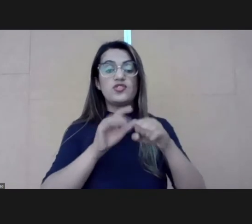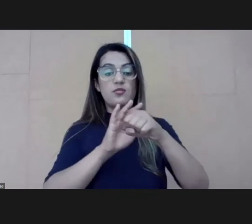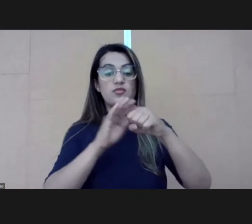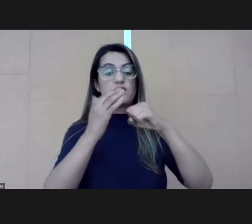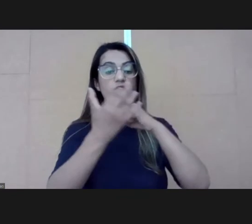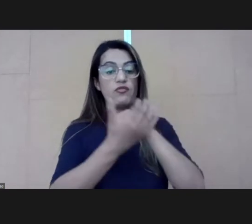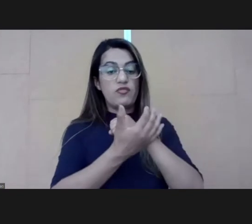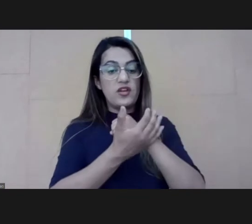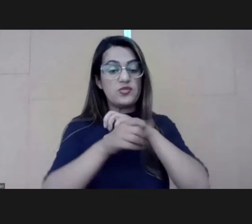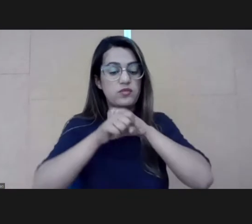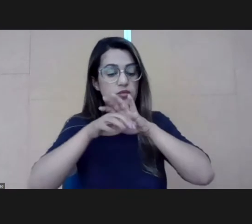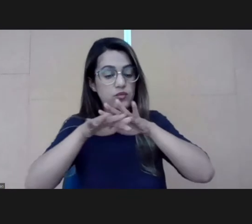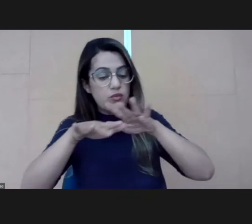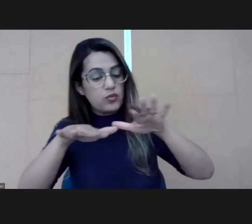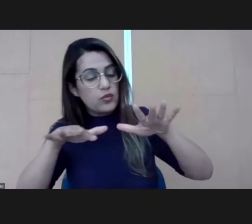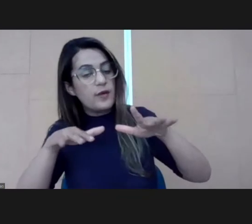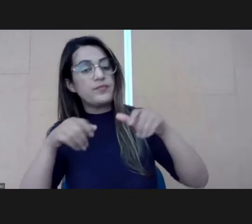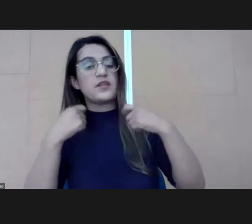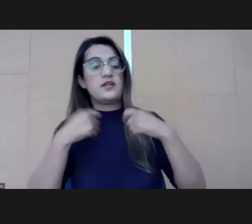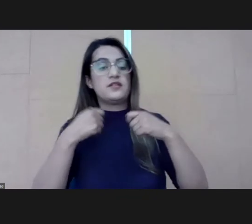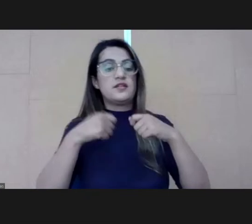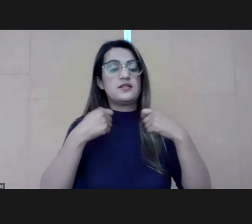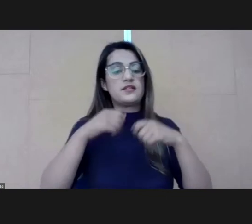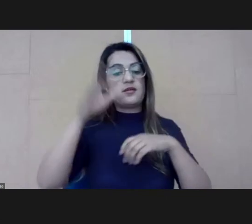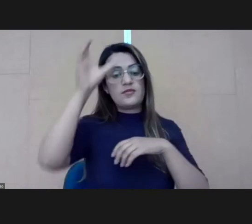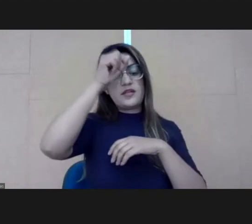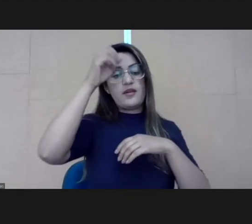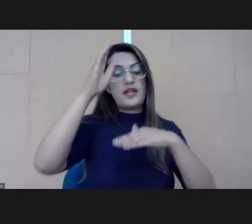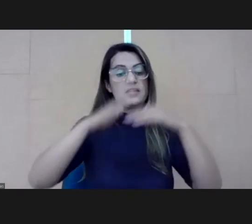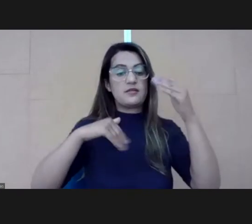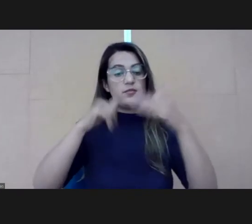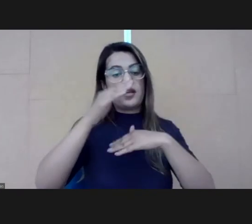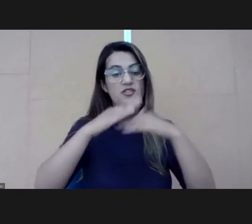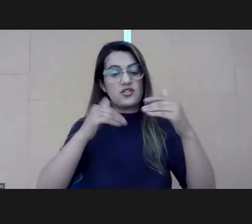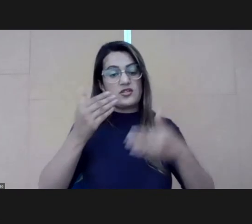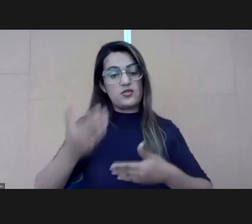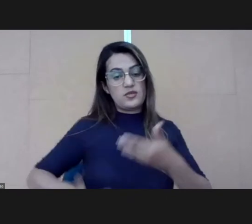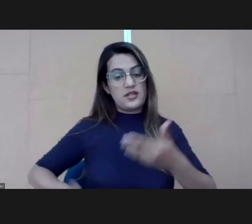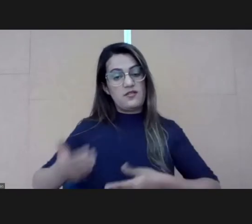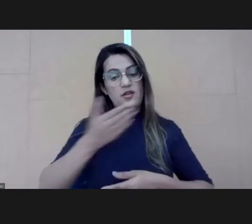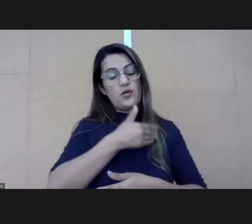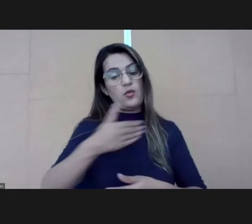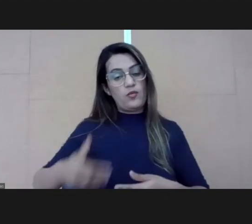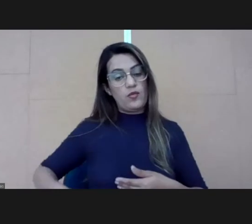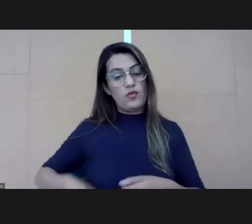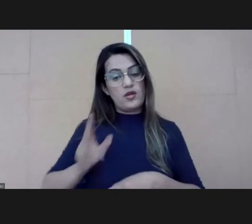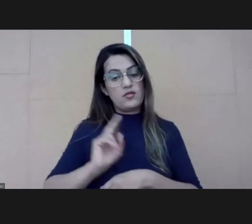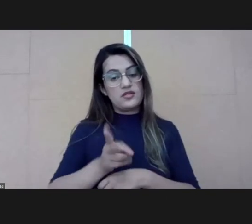them forward. So I'll stop there, but I look forward to your questions in the Q&A period. Thanks again.